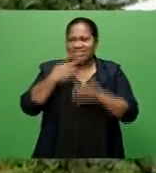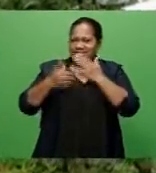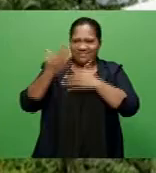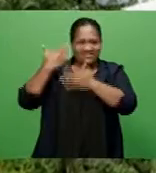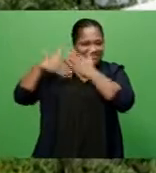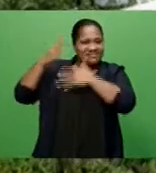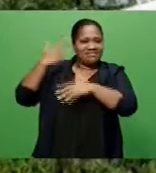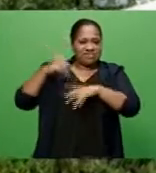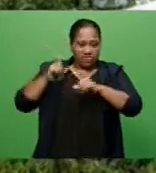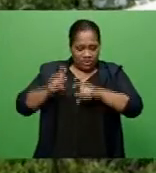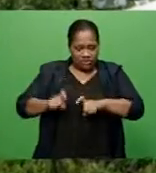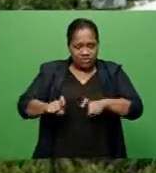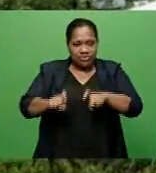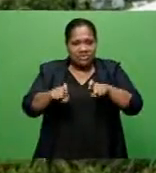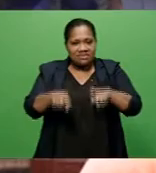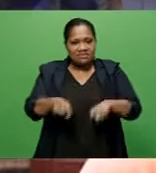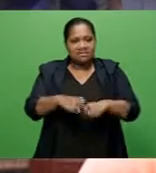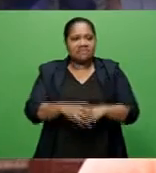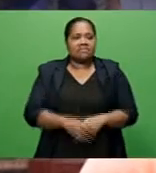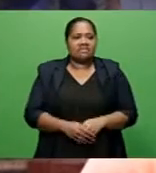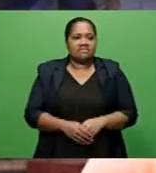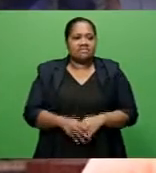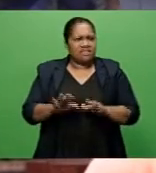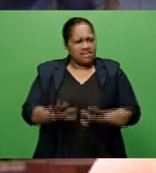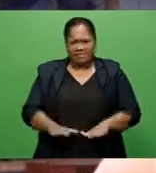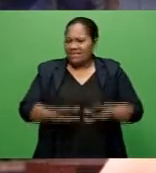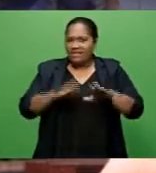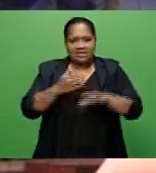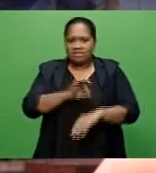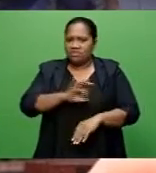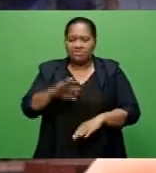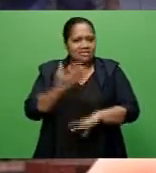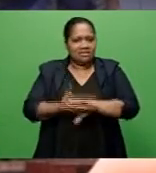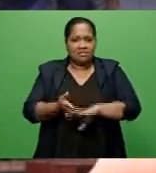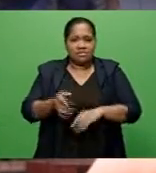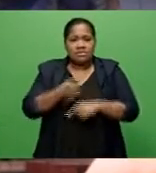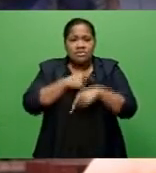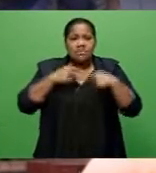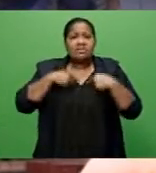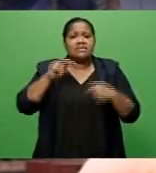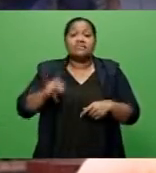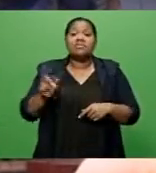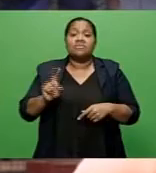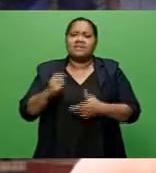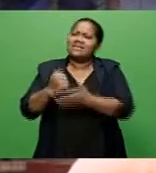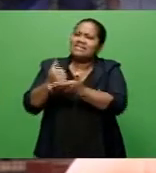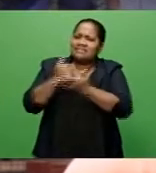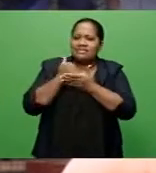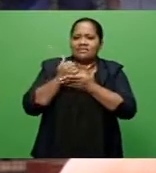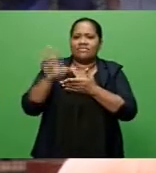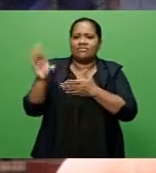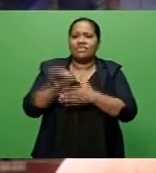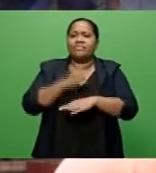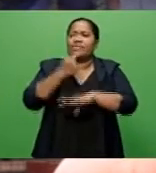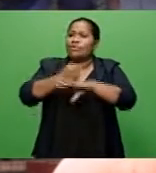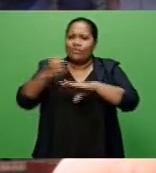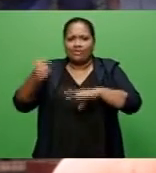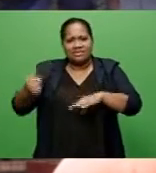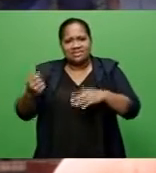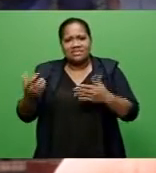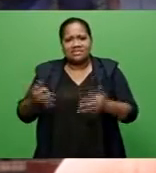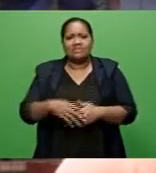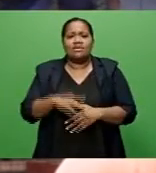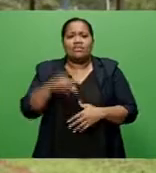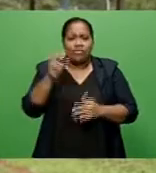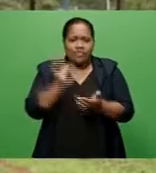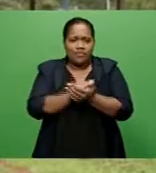We will not move. Flooding is nothing new for us. All we need now is assistance from relevant authorities for the construction of a